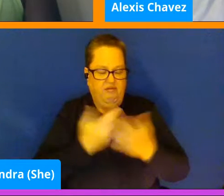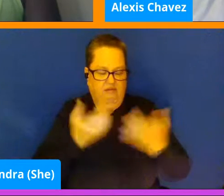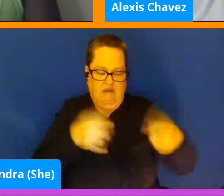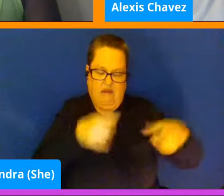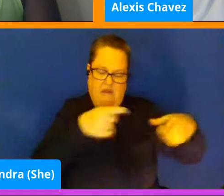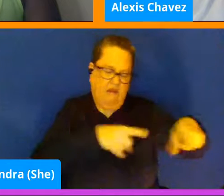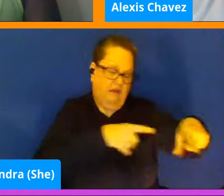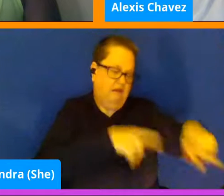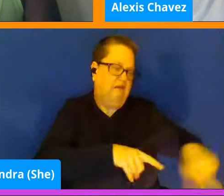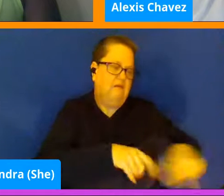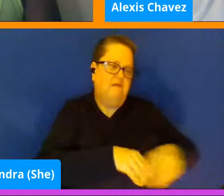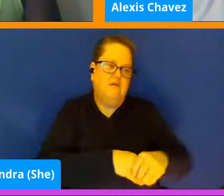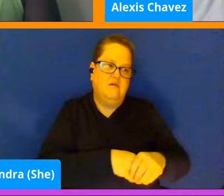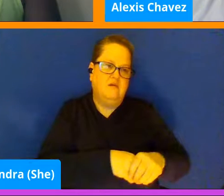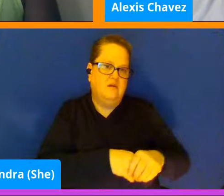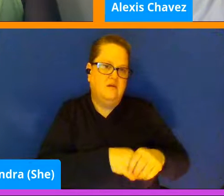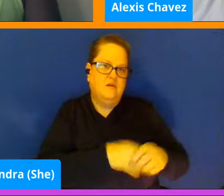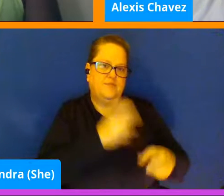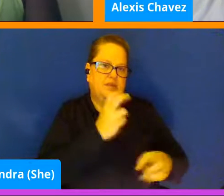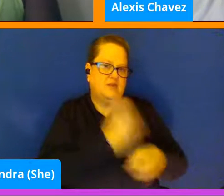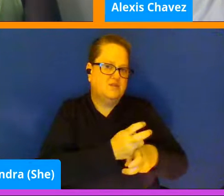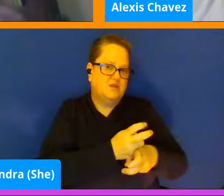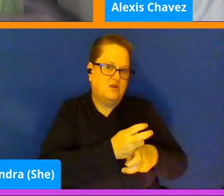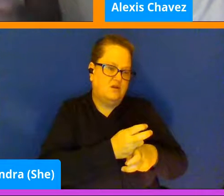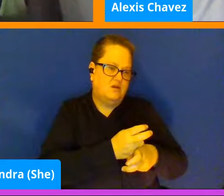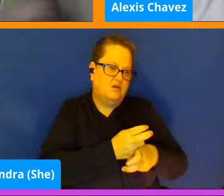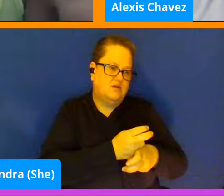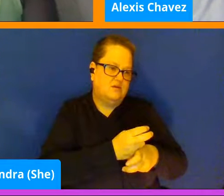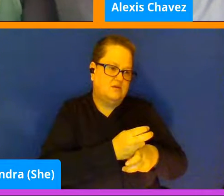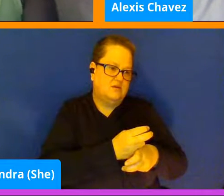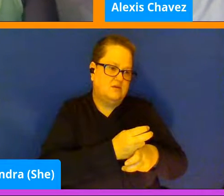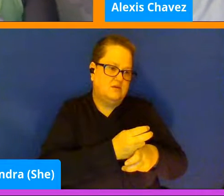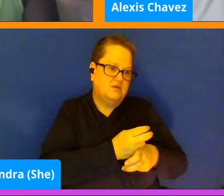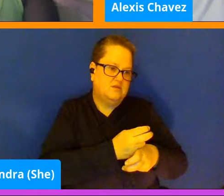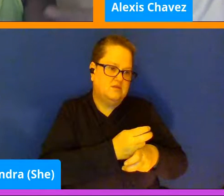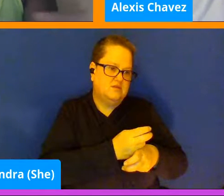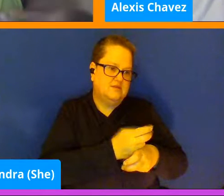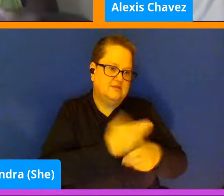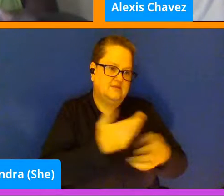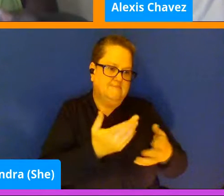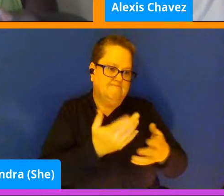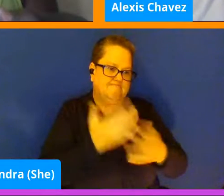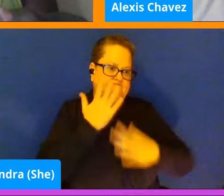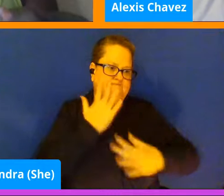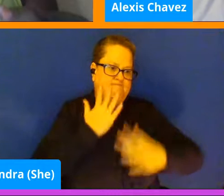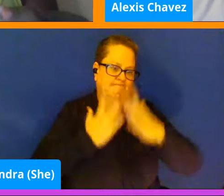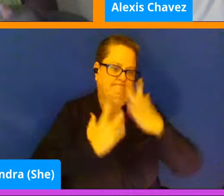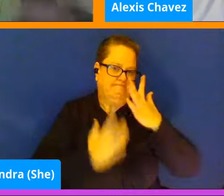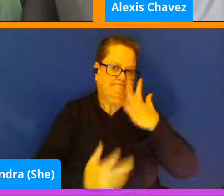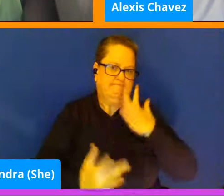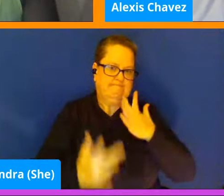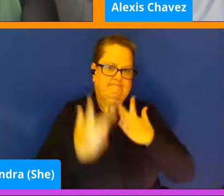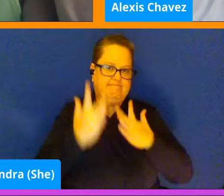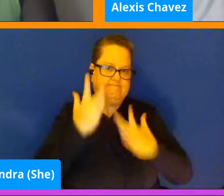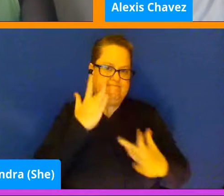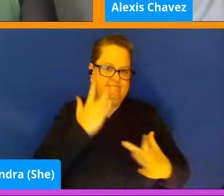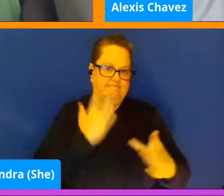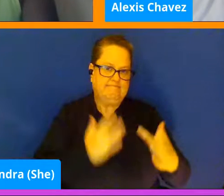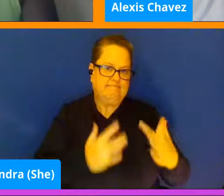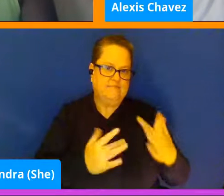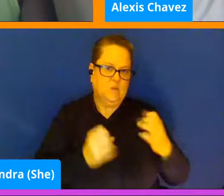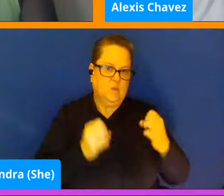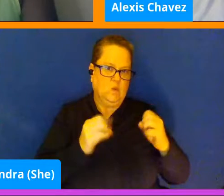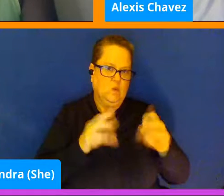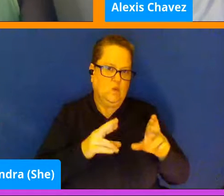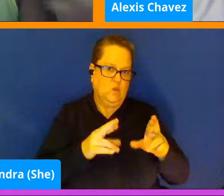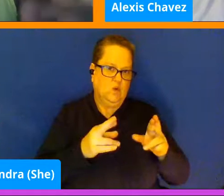you know, it's hard to sort of manage that or try and like